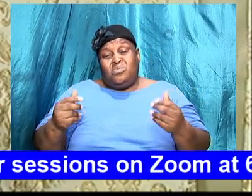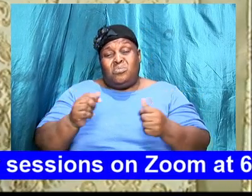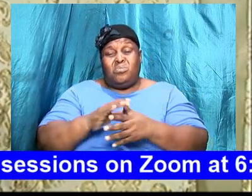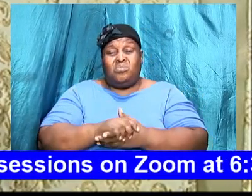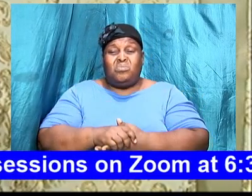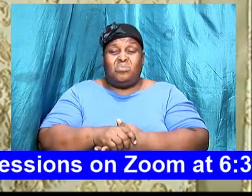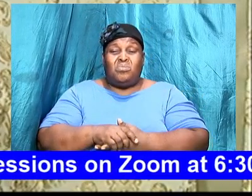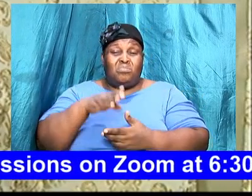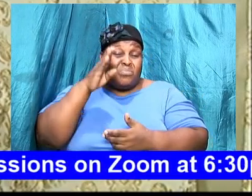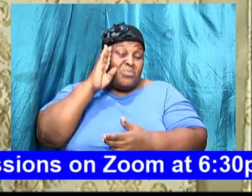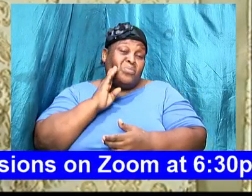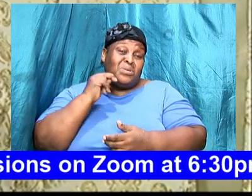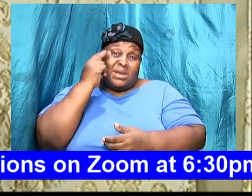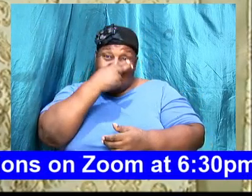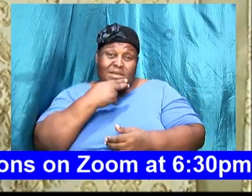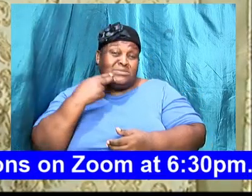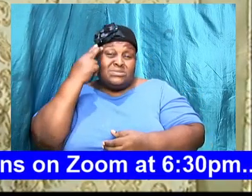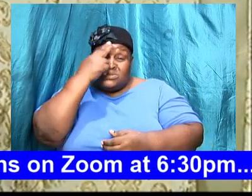I don't know